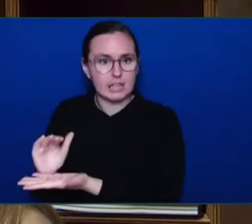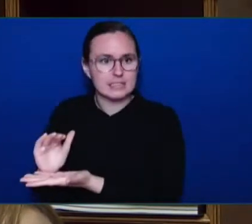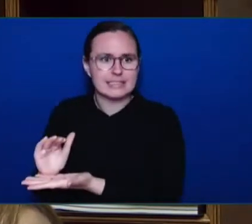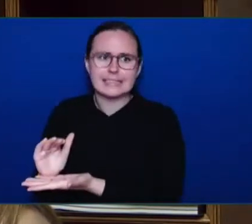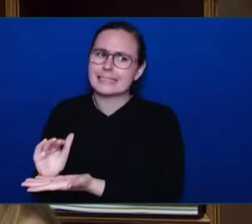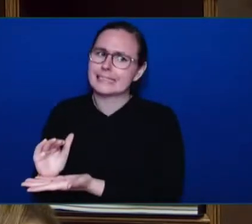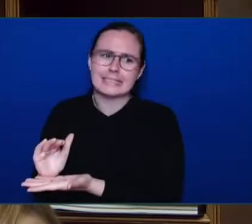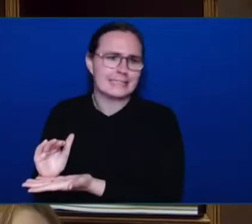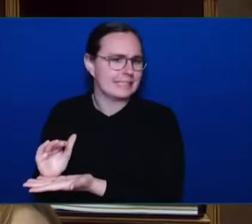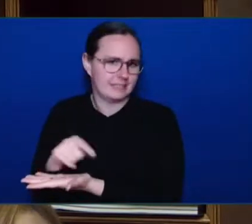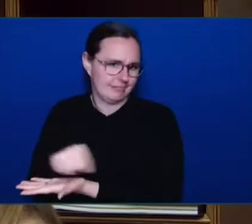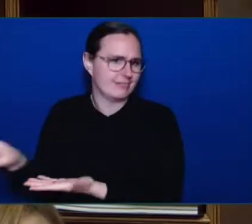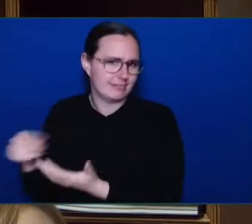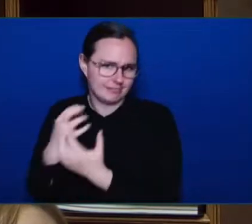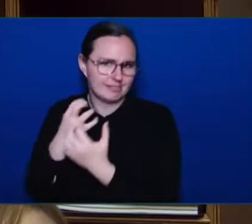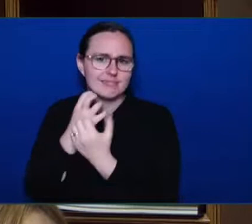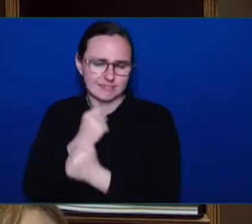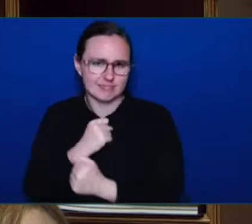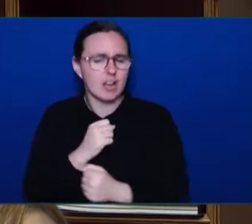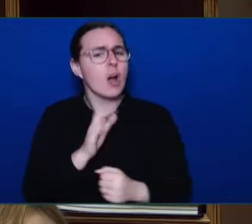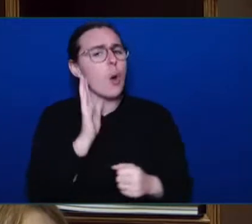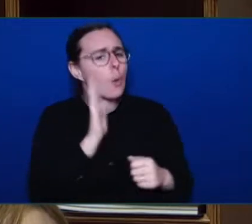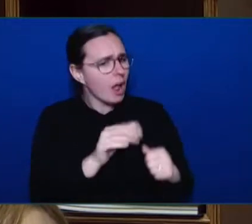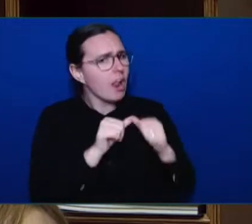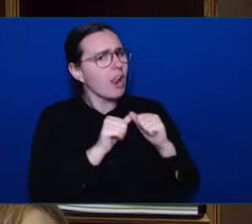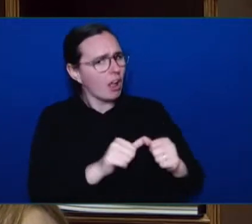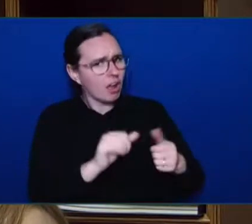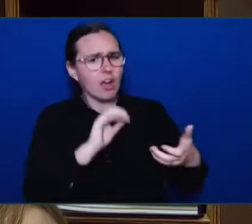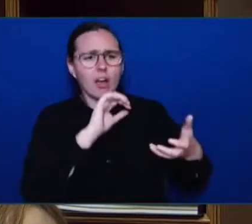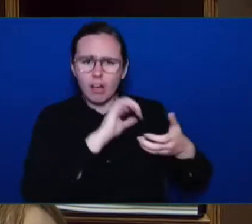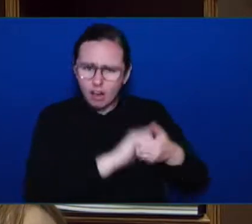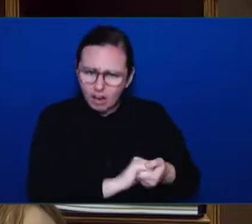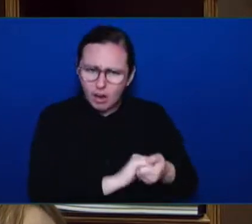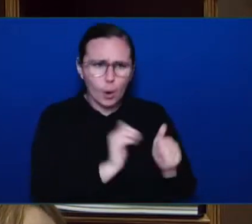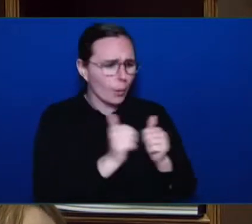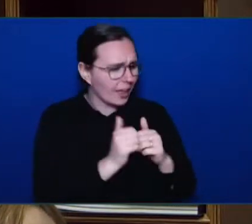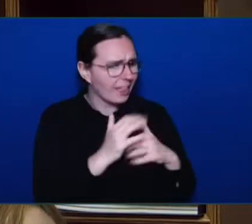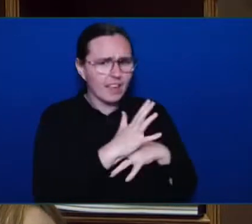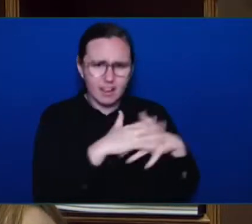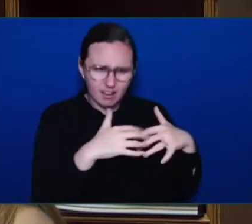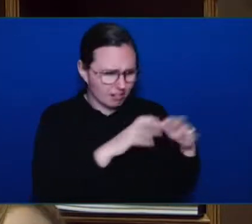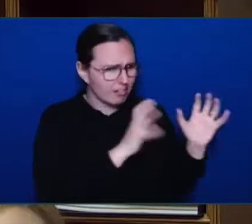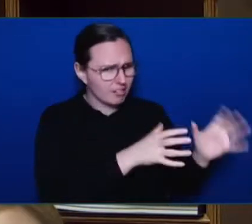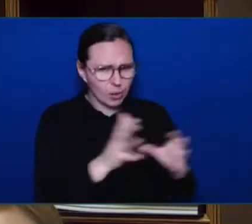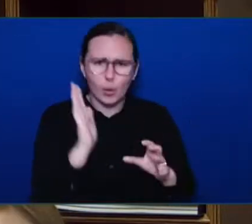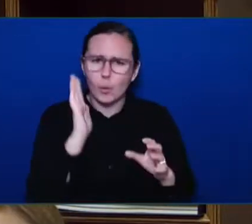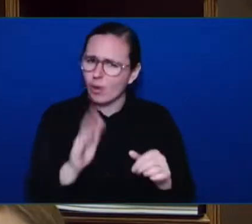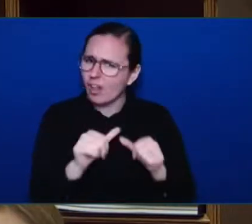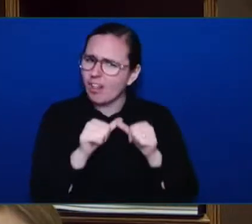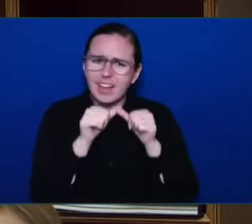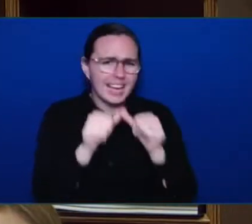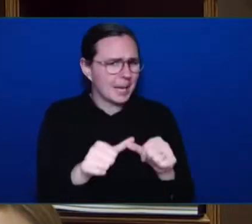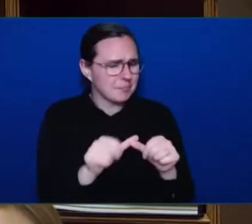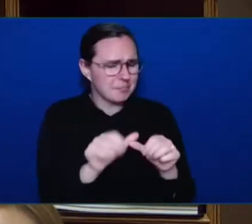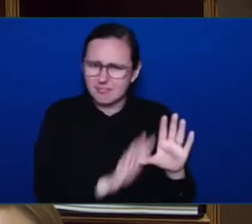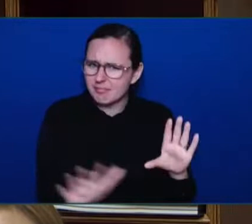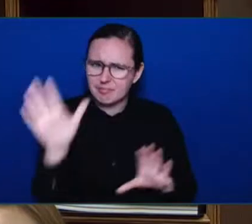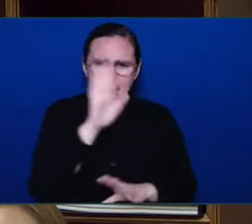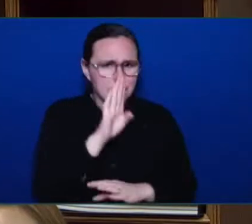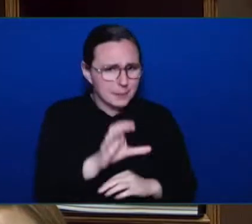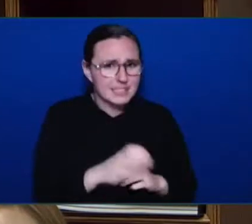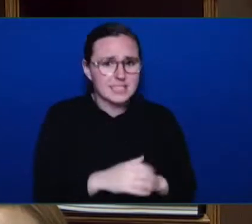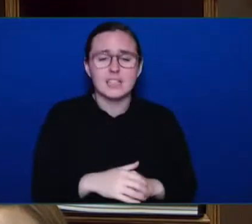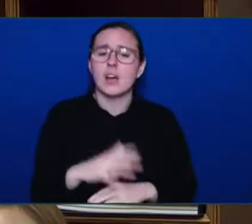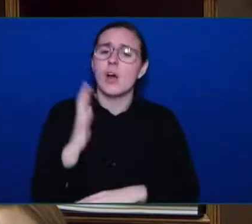on reconciliation across this province, whether it be doubling forestry revenues being shared with First Nations